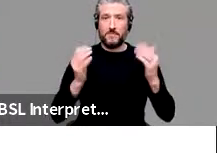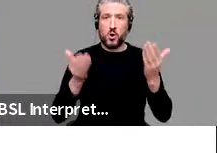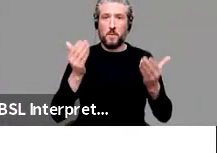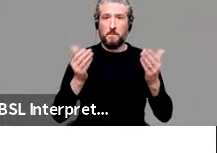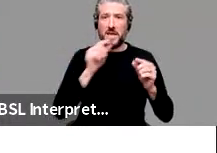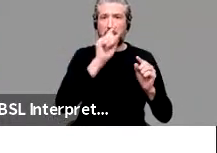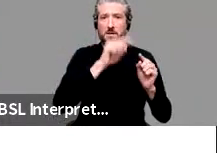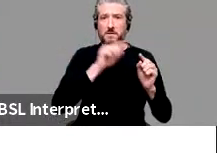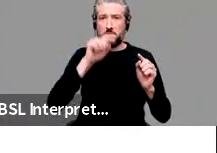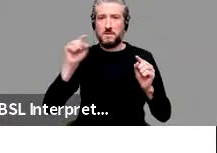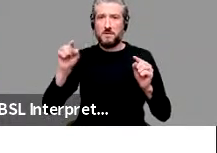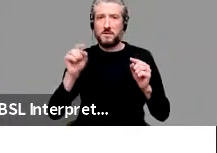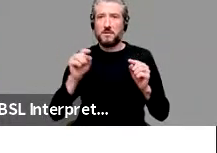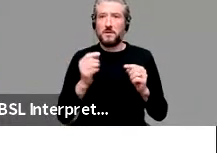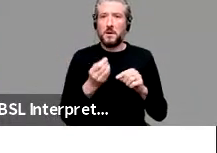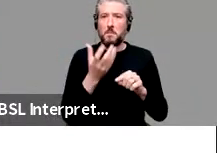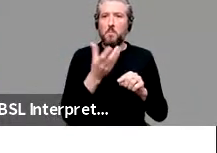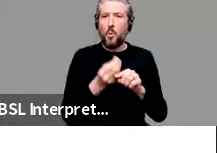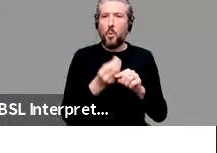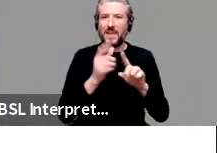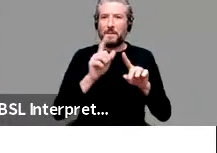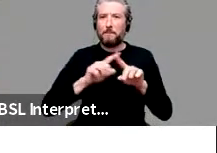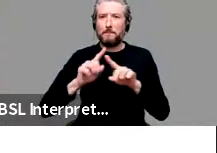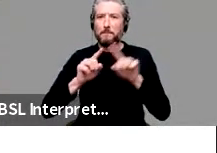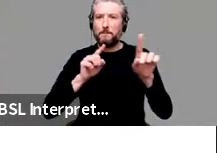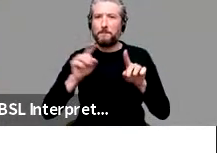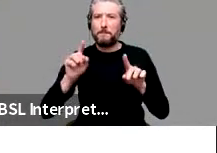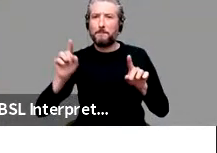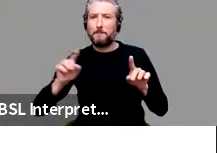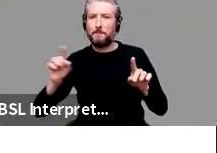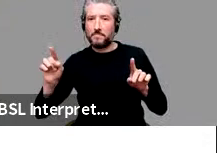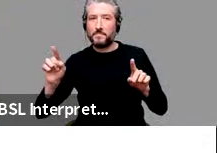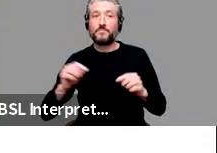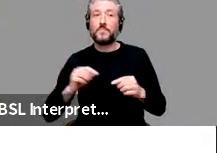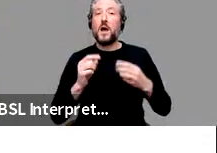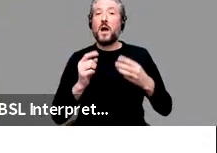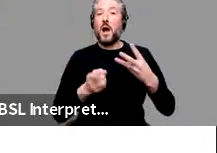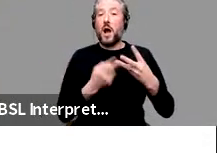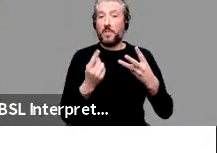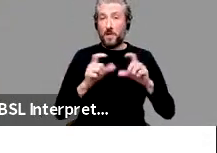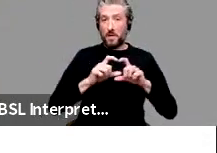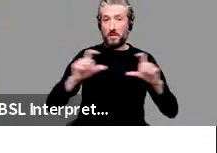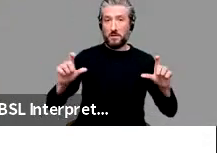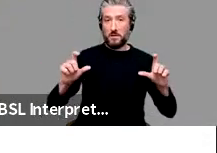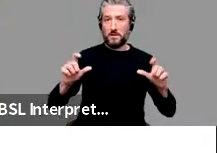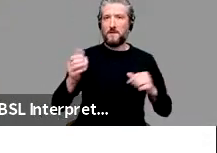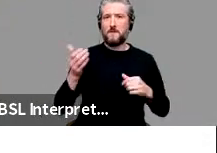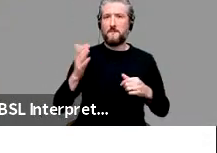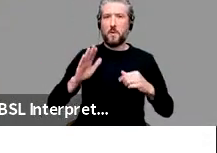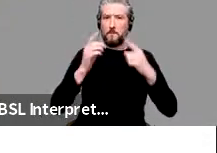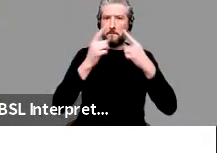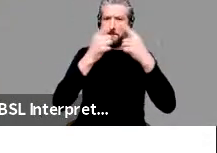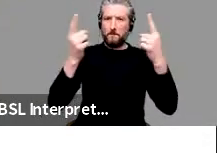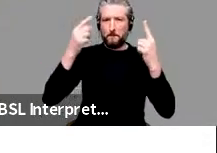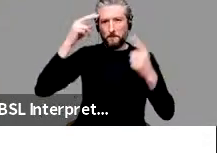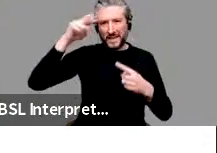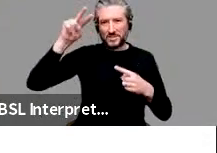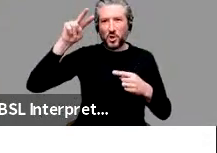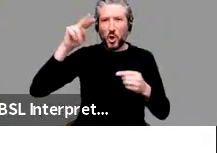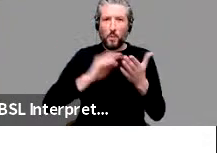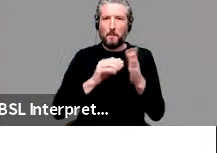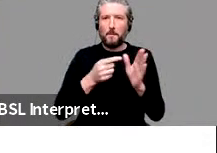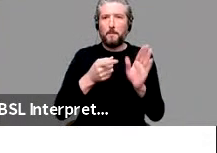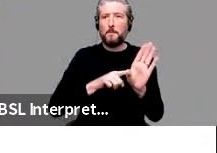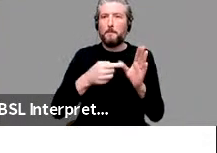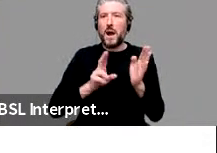different morpheme. And in K'iche', which is a Mayan language, they have a use, they have a distinct morpheme for each